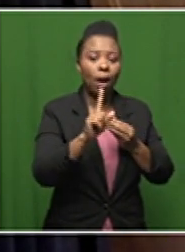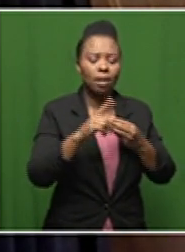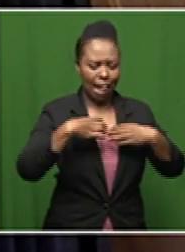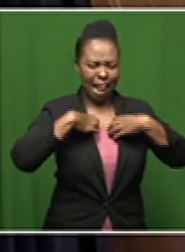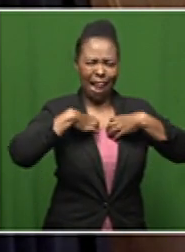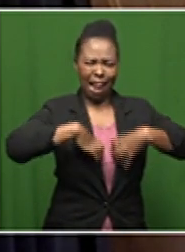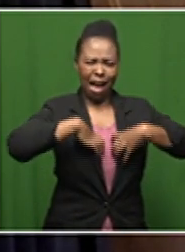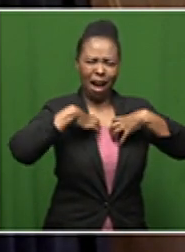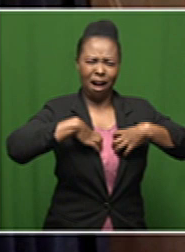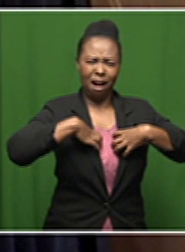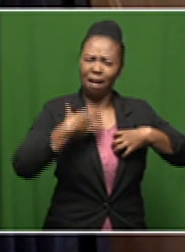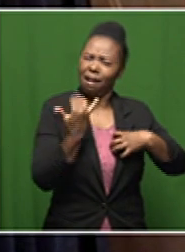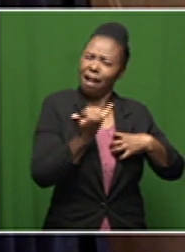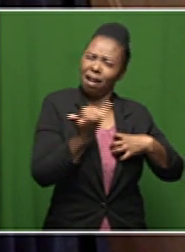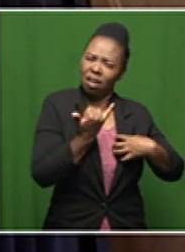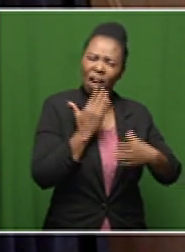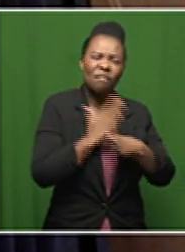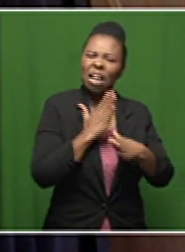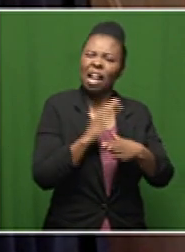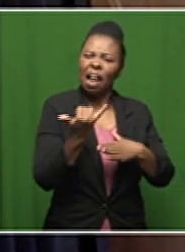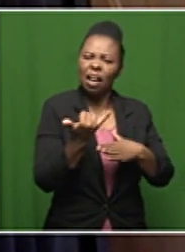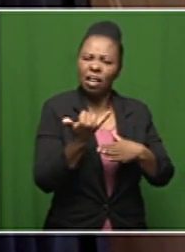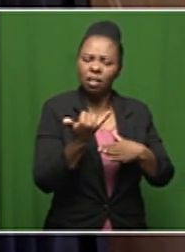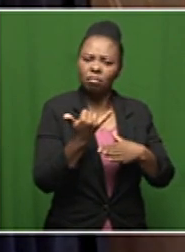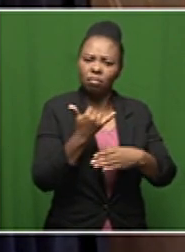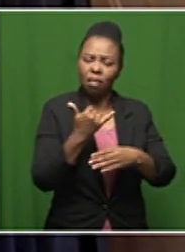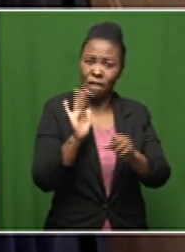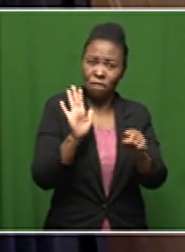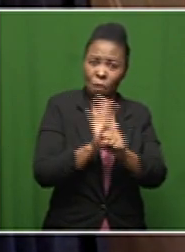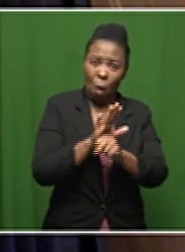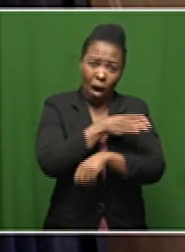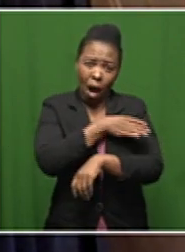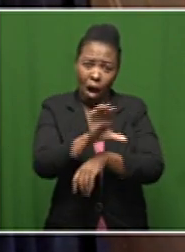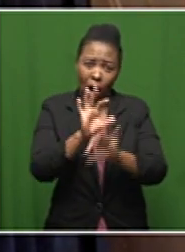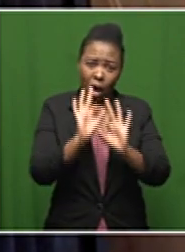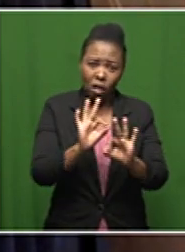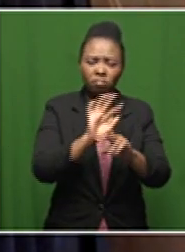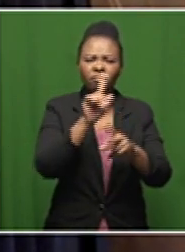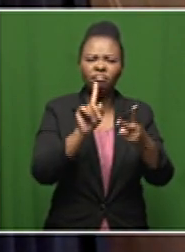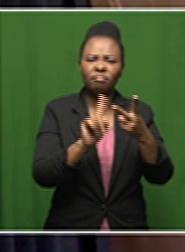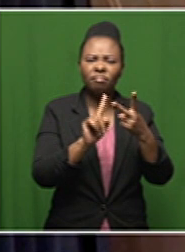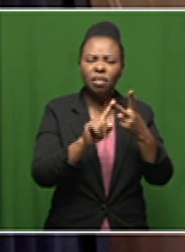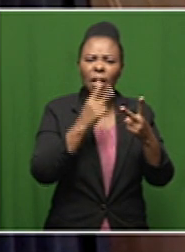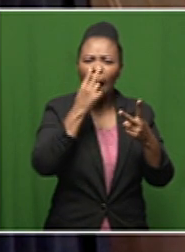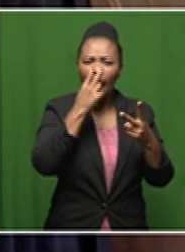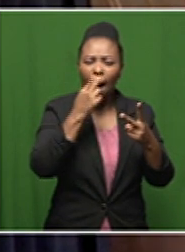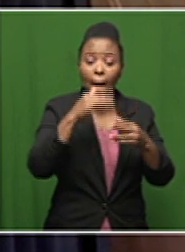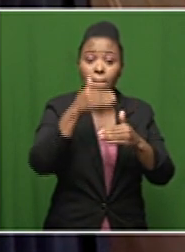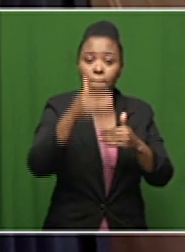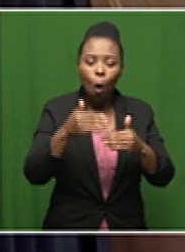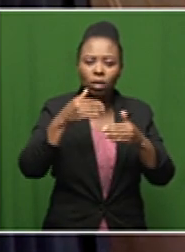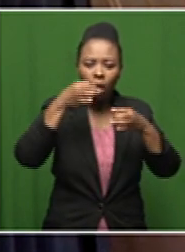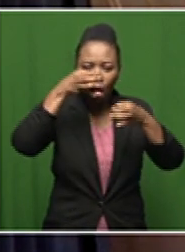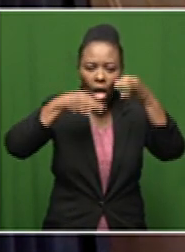function like are you still able to have full lung capacity what are your sinuses looking like is it not a post nasal drip that's